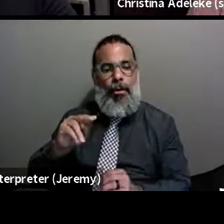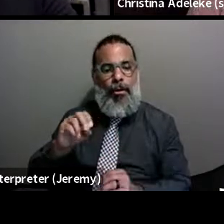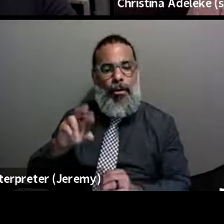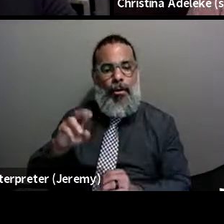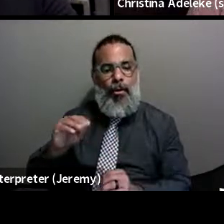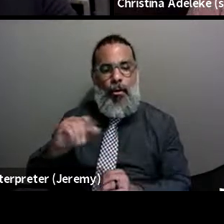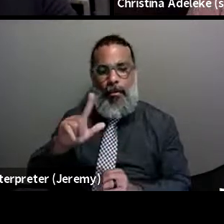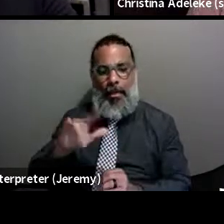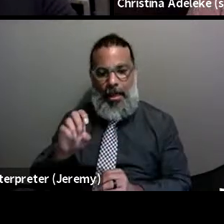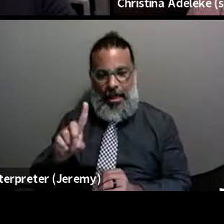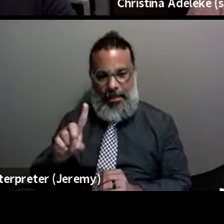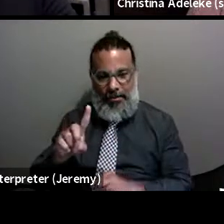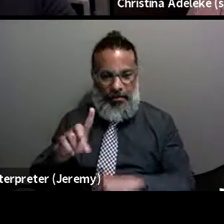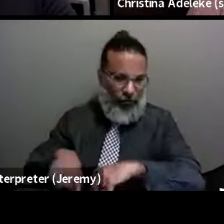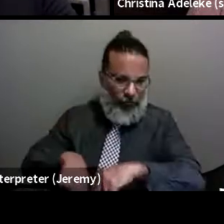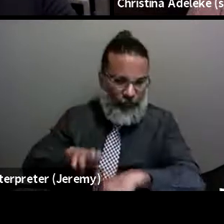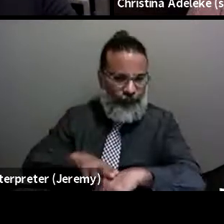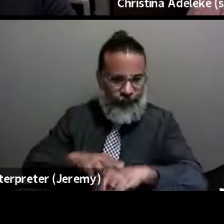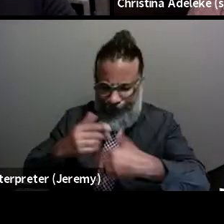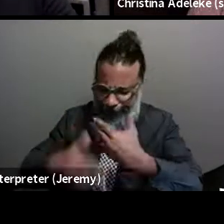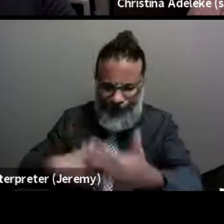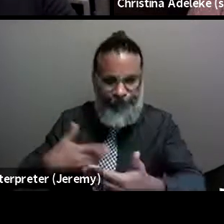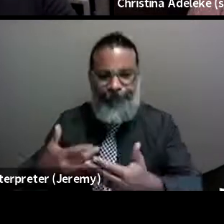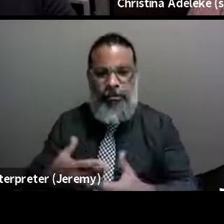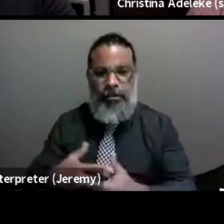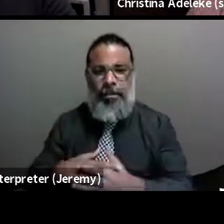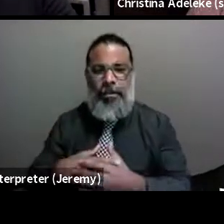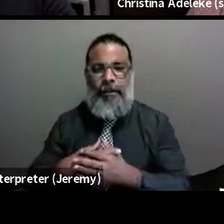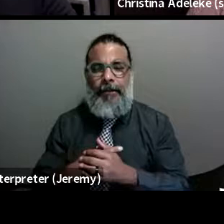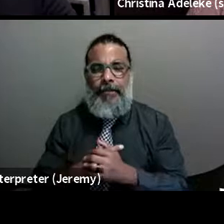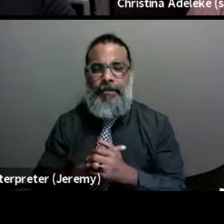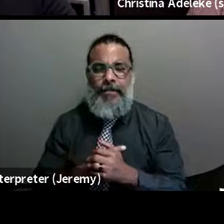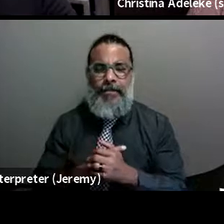situation for, for this, this part of the community.